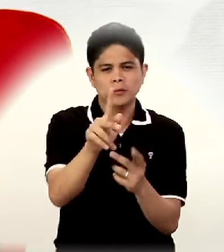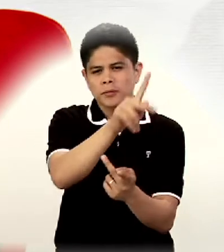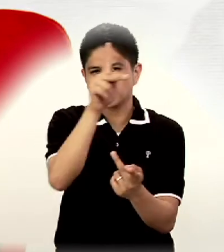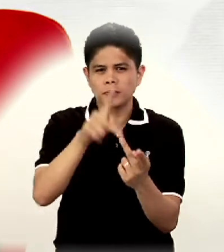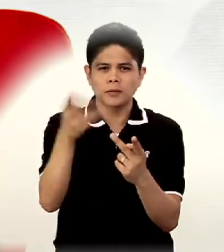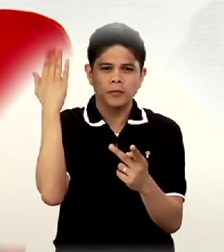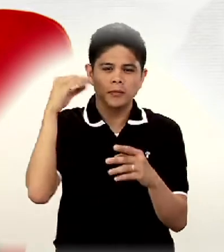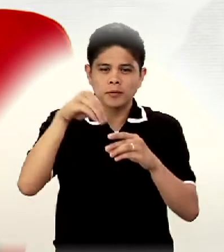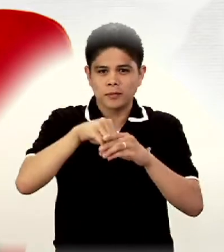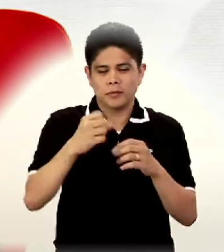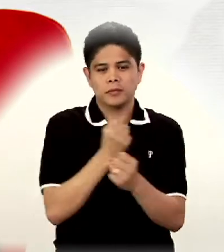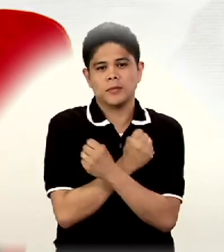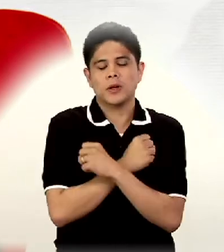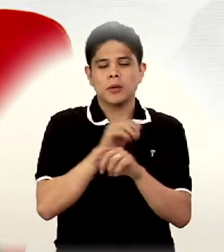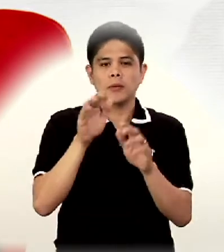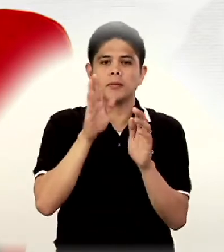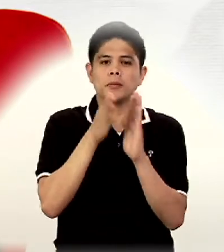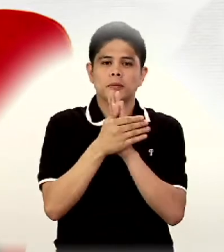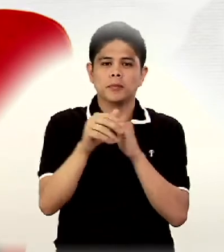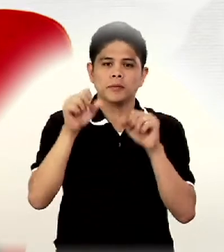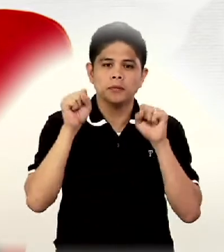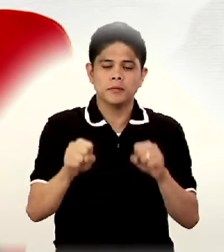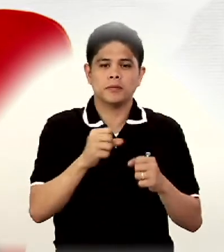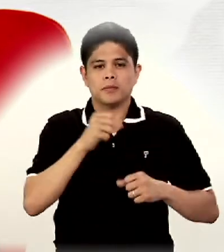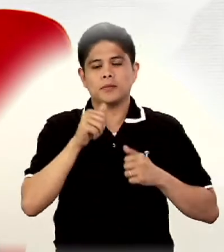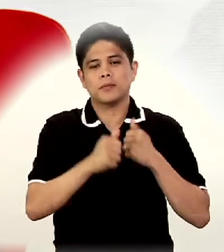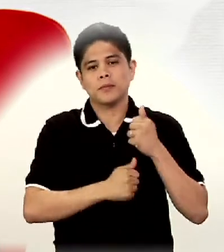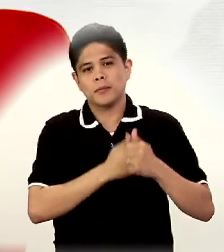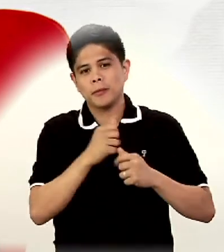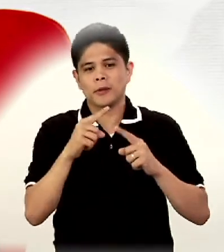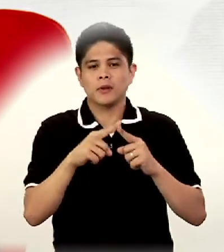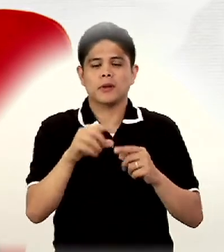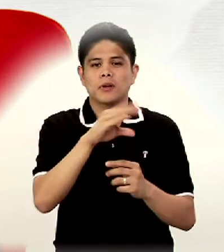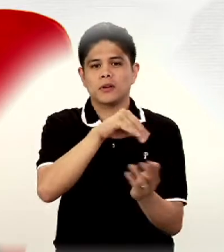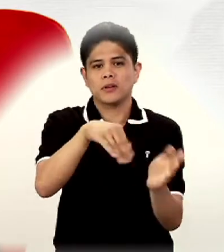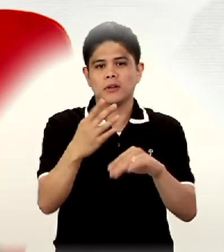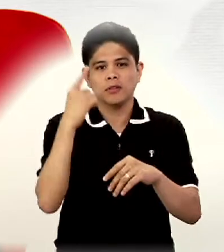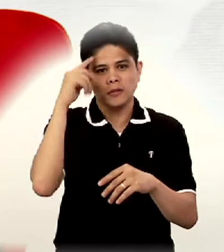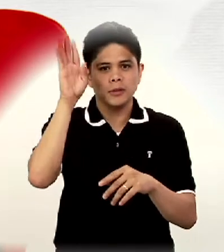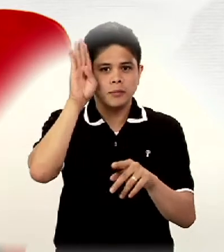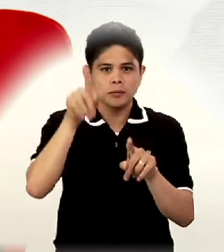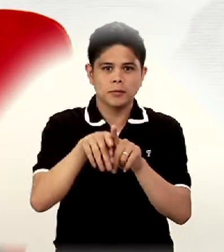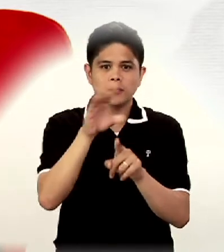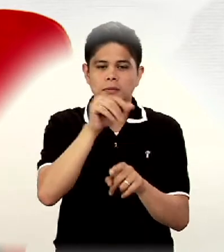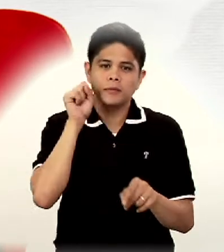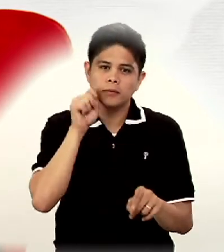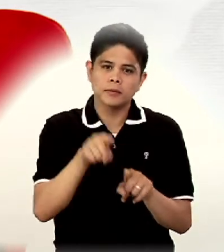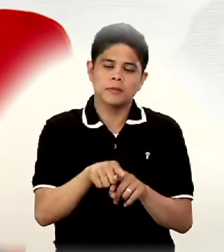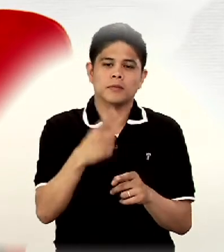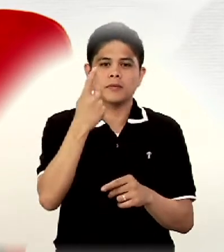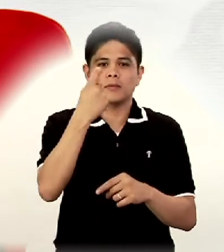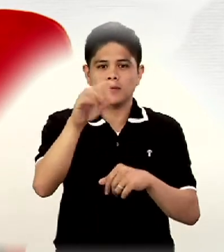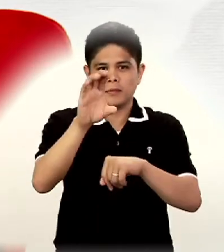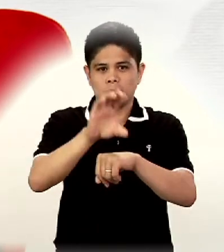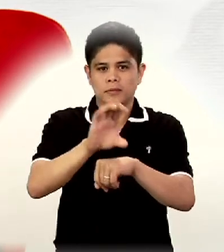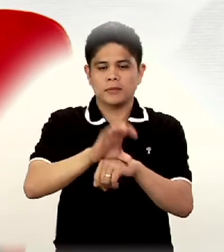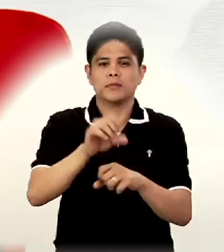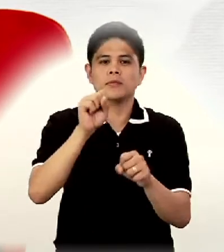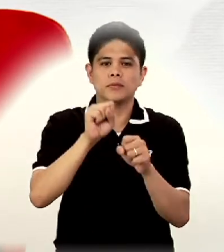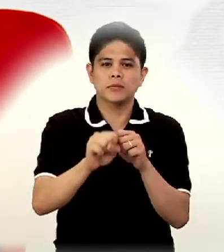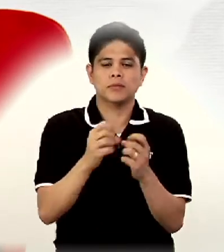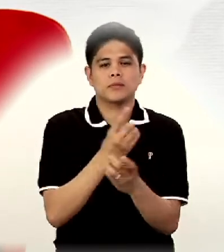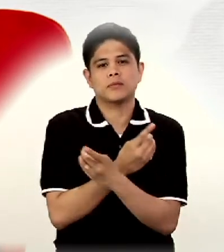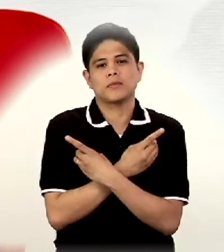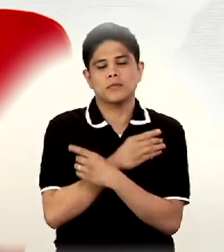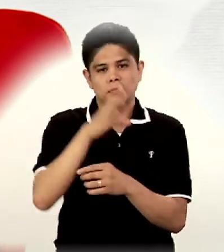love by His capacity to suffer and die for His brothers and sisters, the church. So,